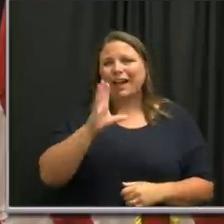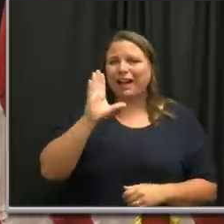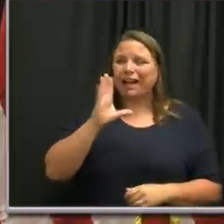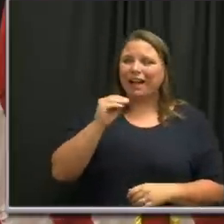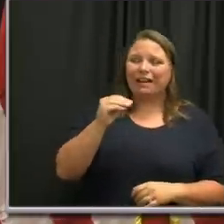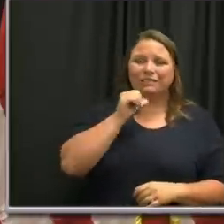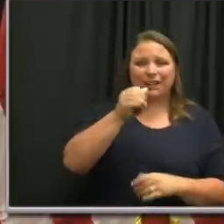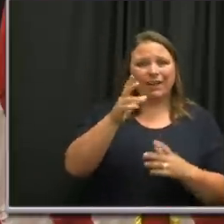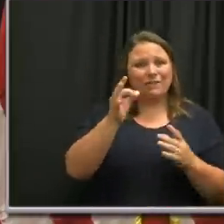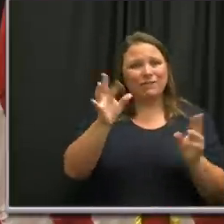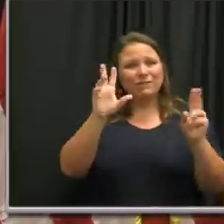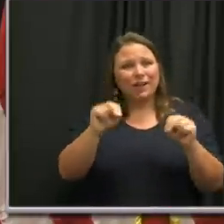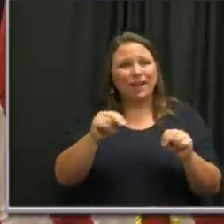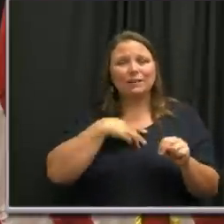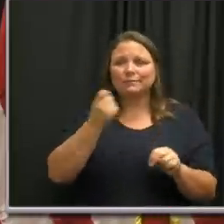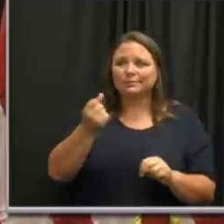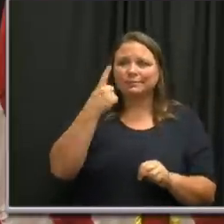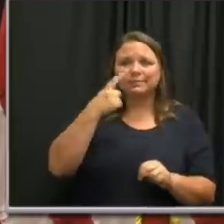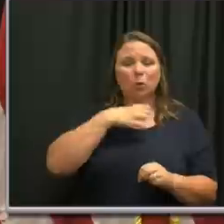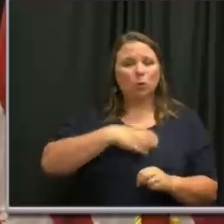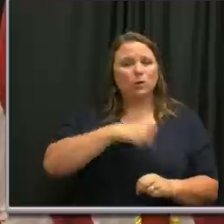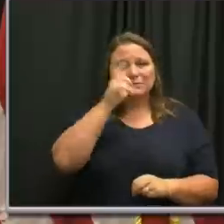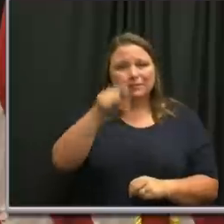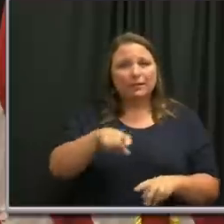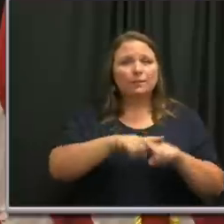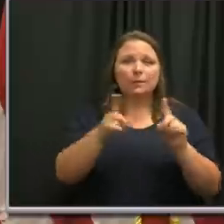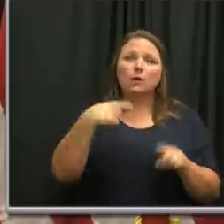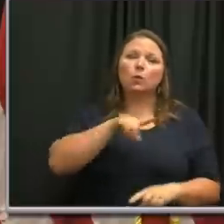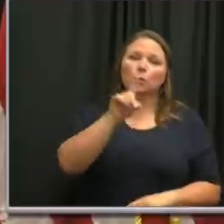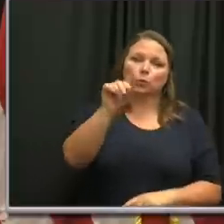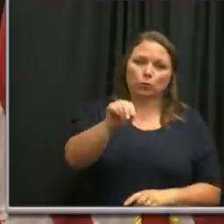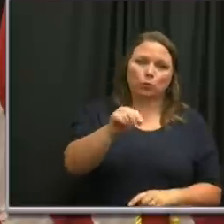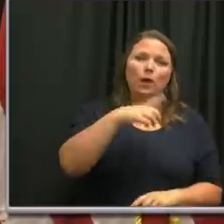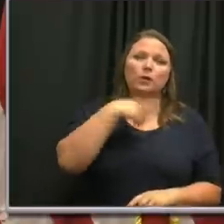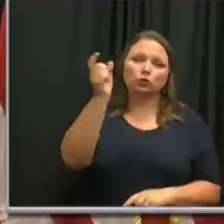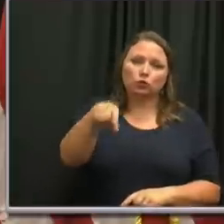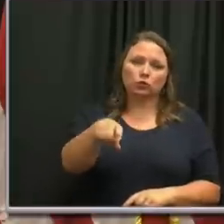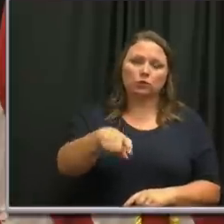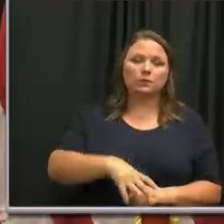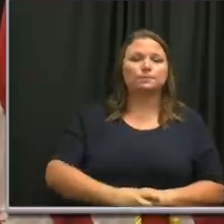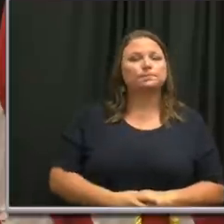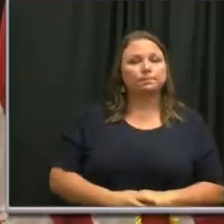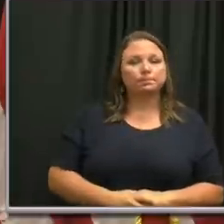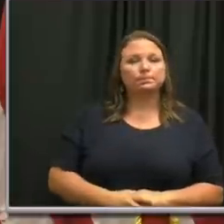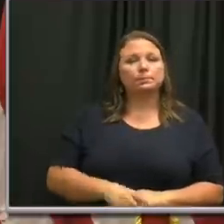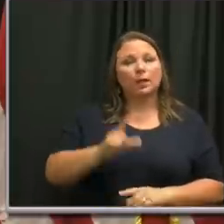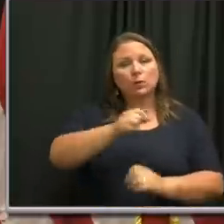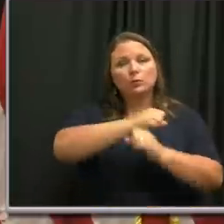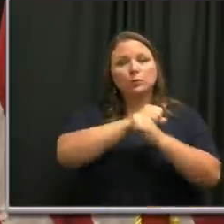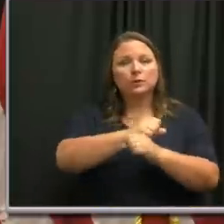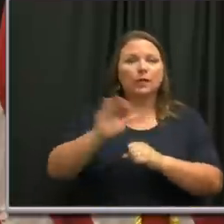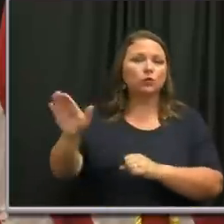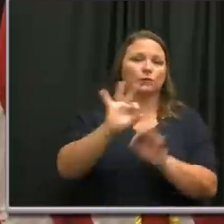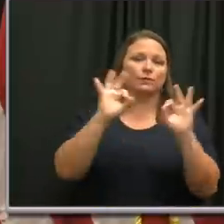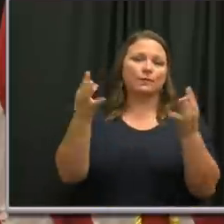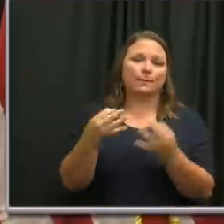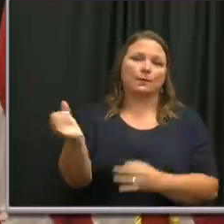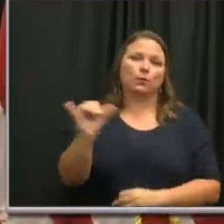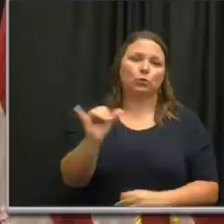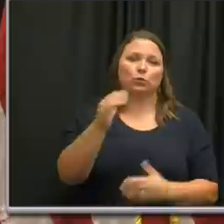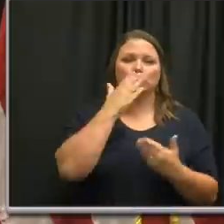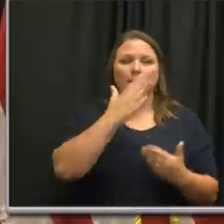And I know all of us would wish that we didn't have to do it, but, but we do and we should. And it's, and it's protecting your loved ones too.